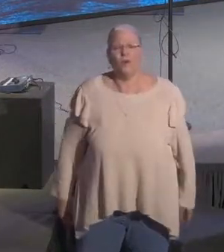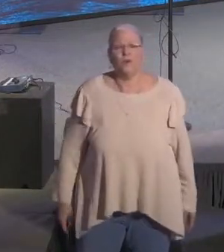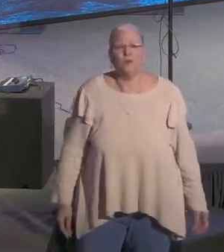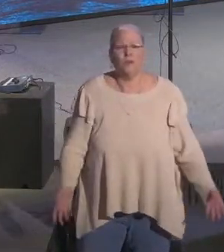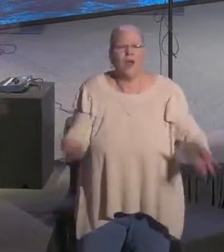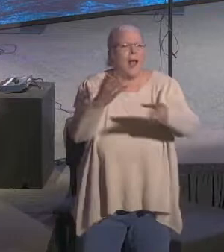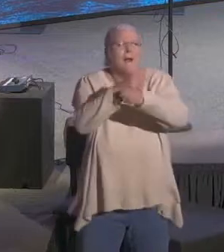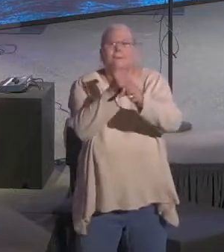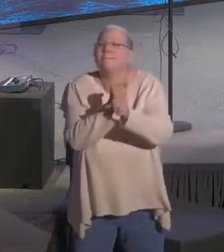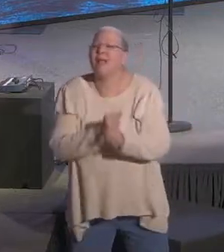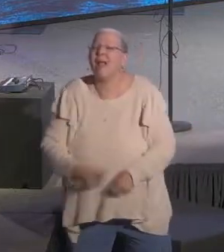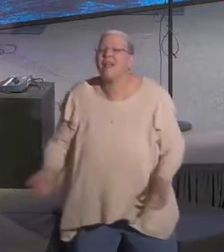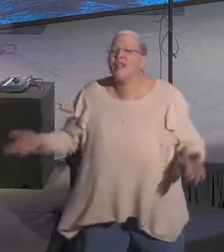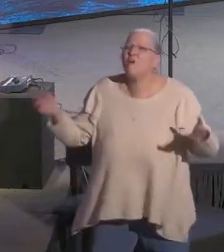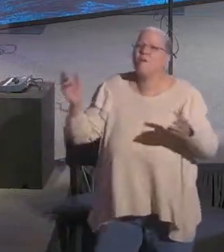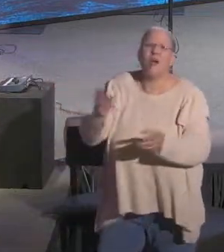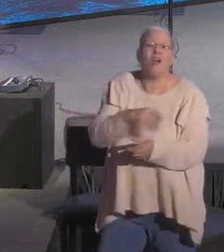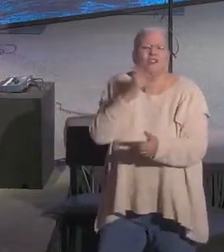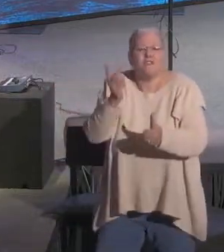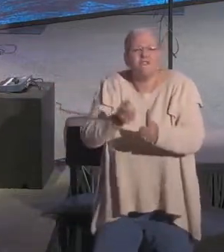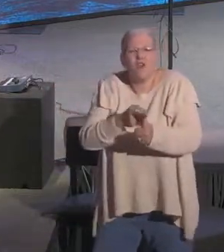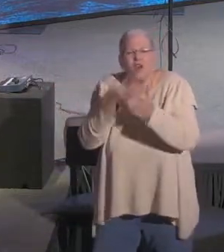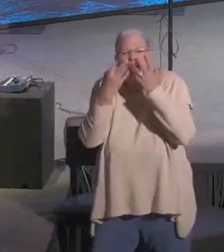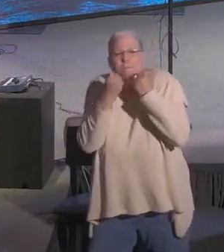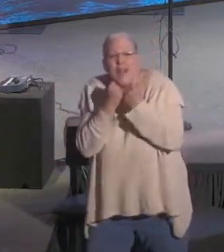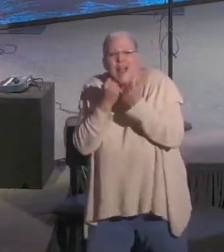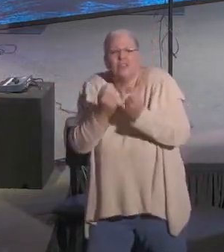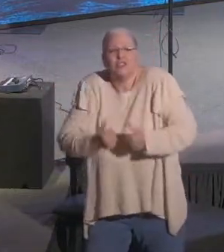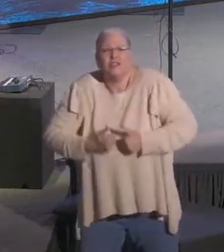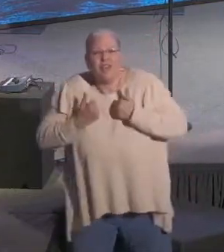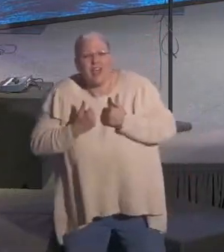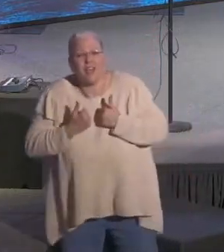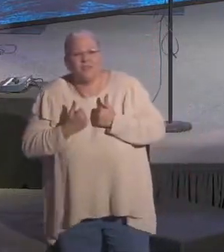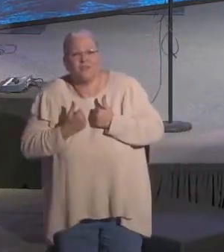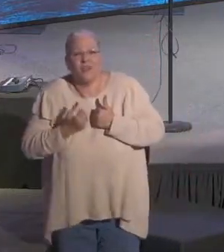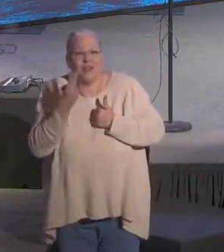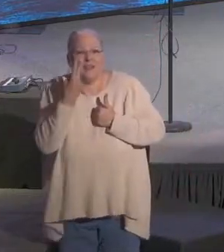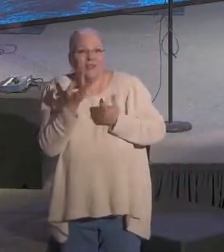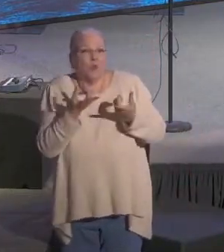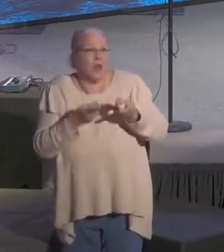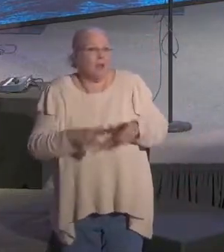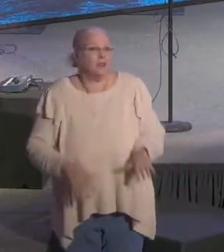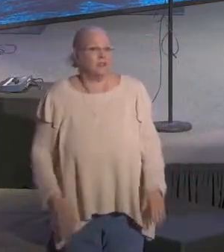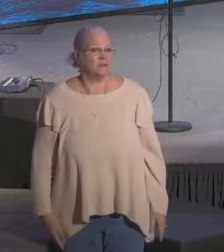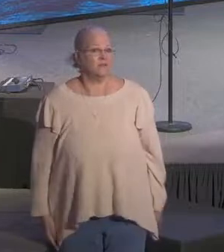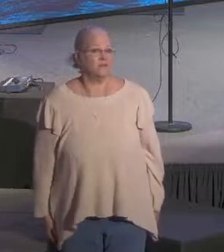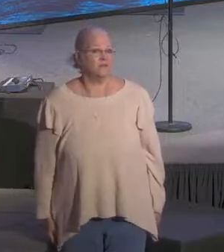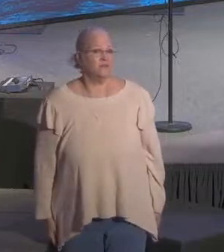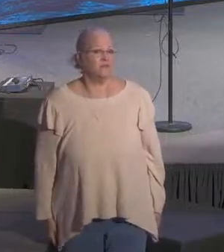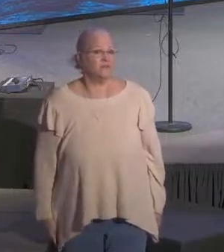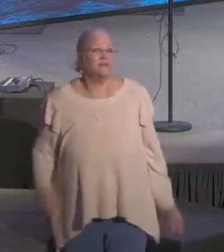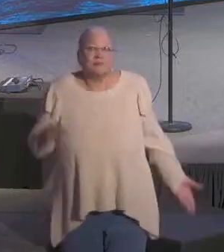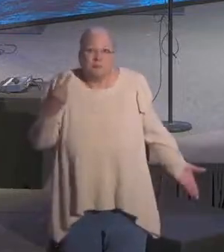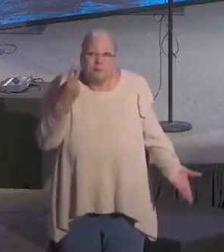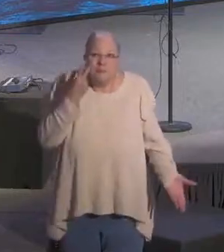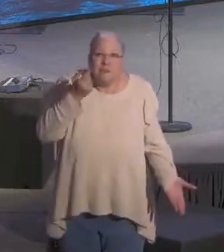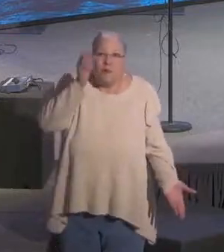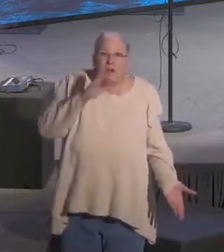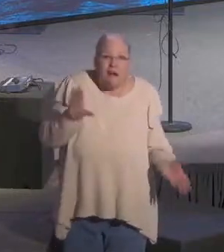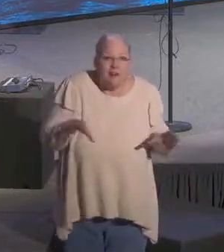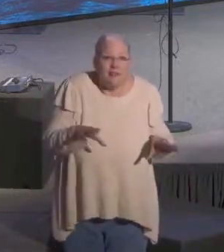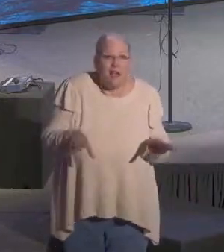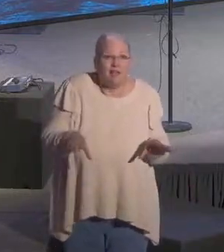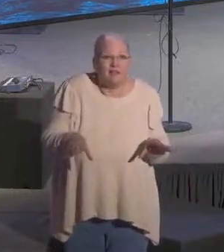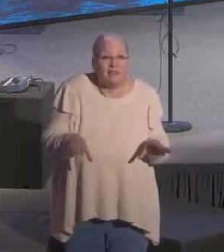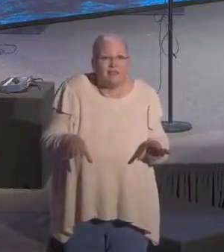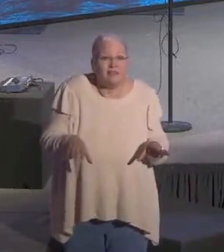and make him your absolute first passion in life and see what God does. See what God does in your life. That's the first part